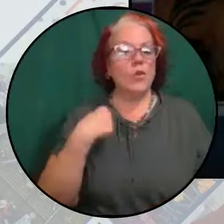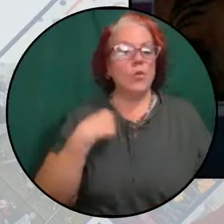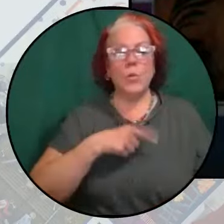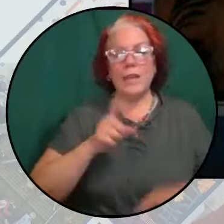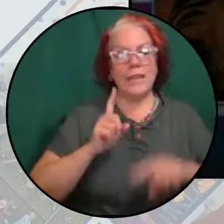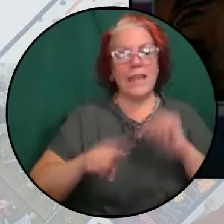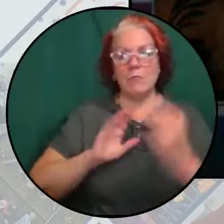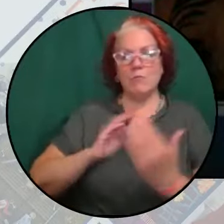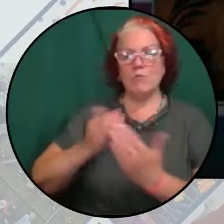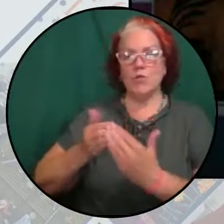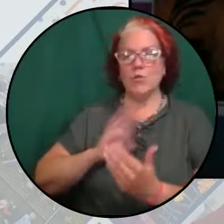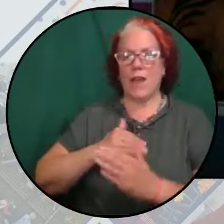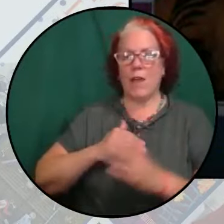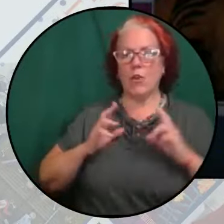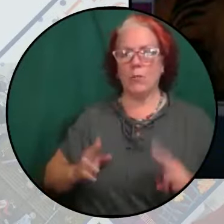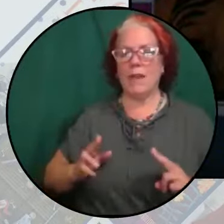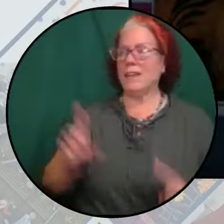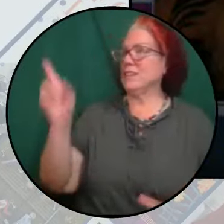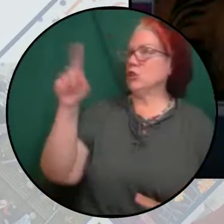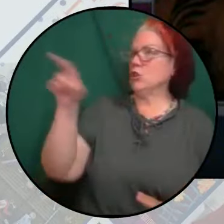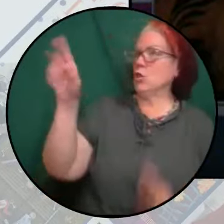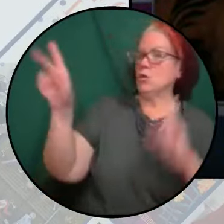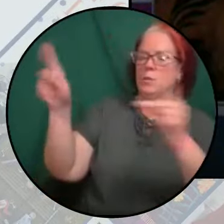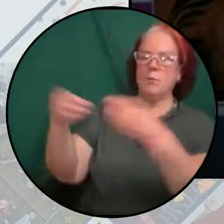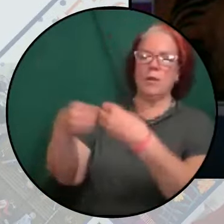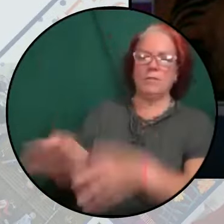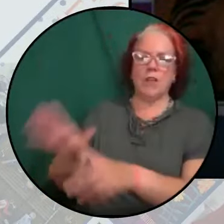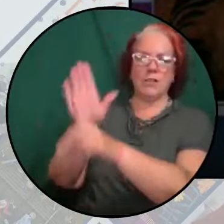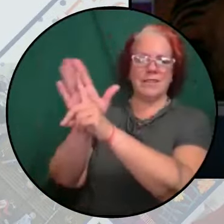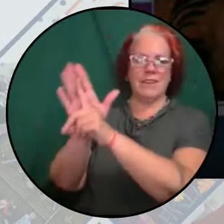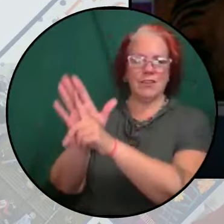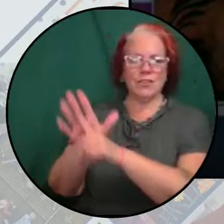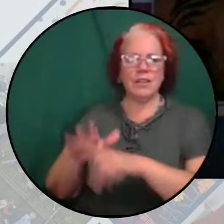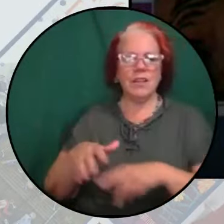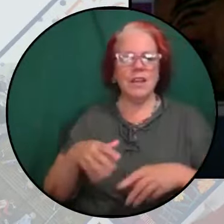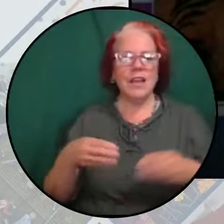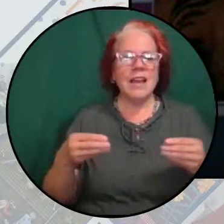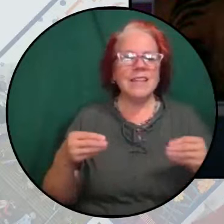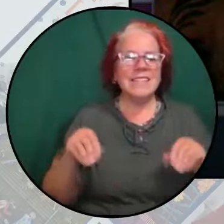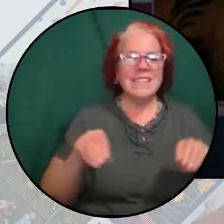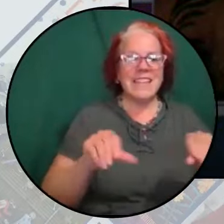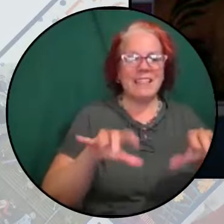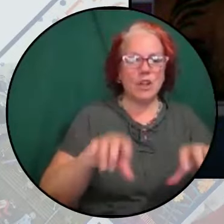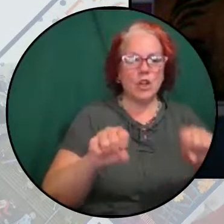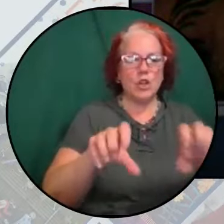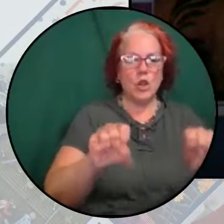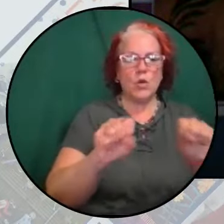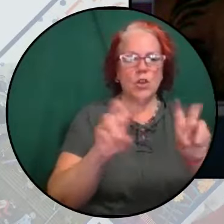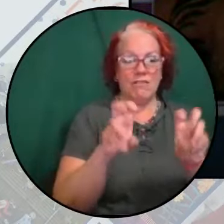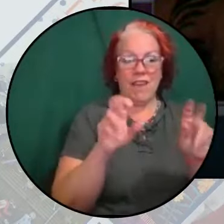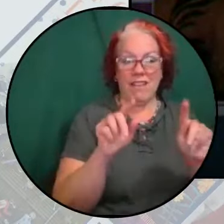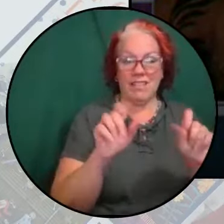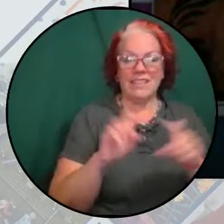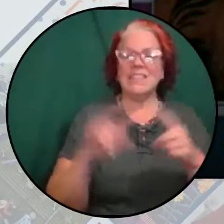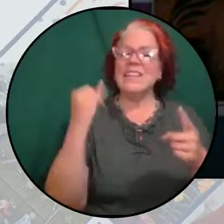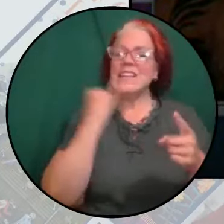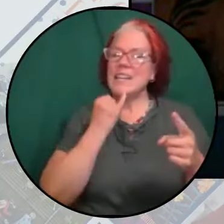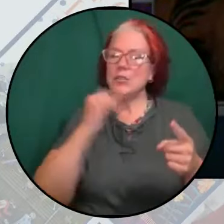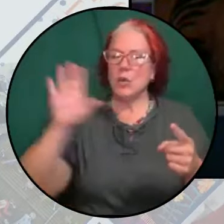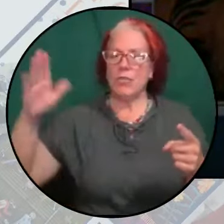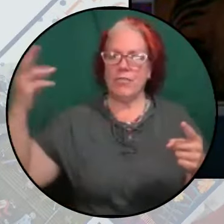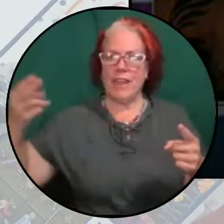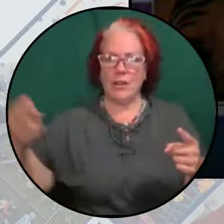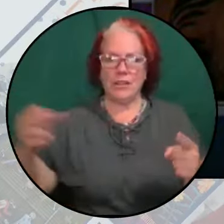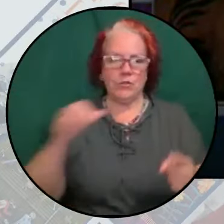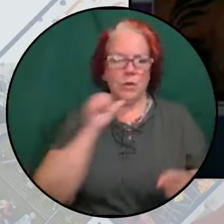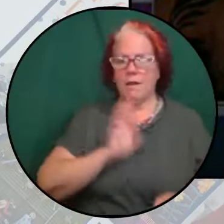humanity to those who have lost theirs. Settler colonial violence is Israel's history, not ours. So let us continue to